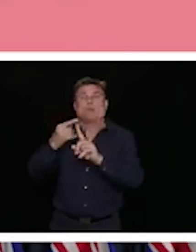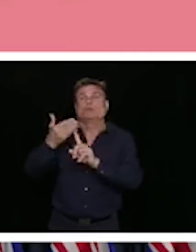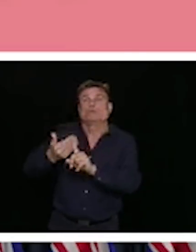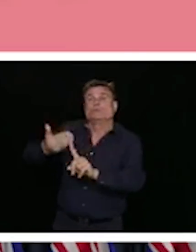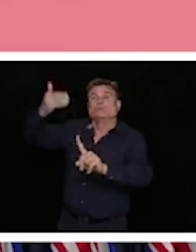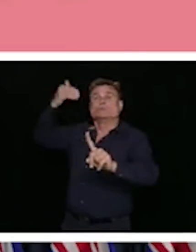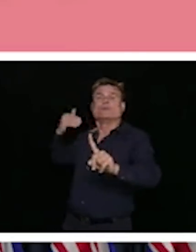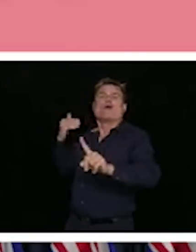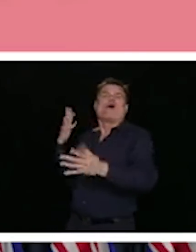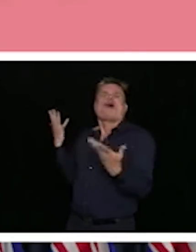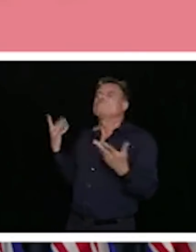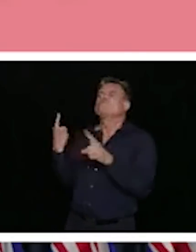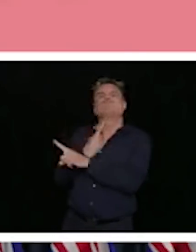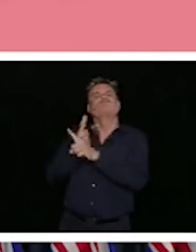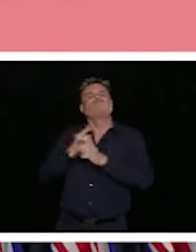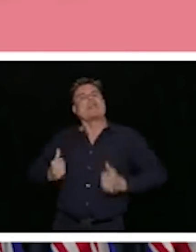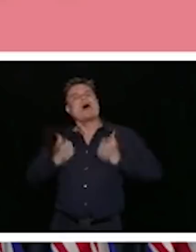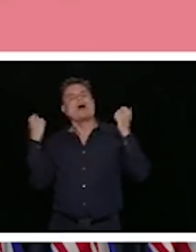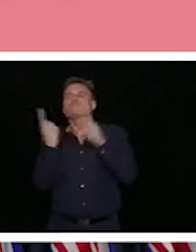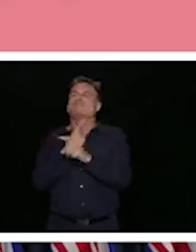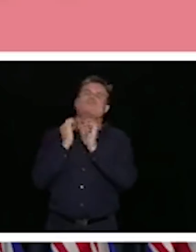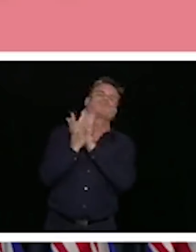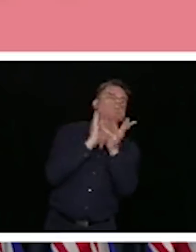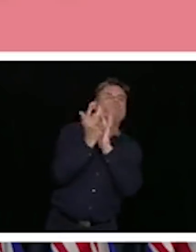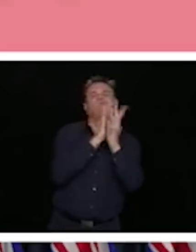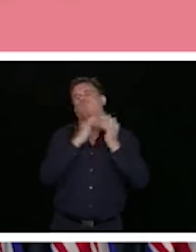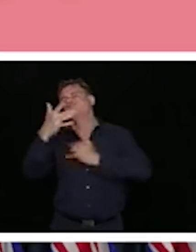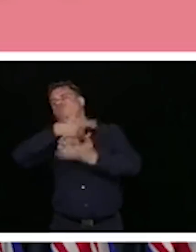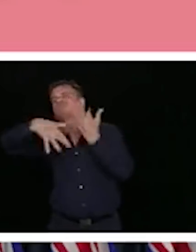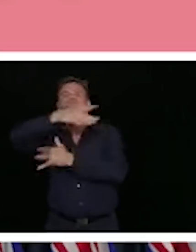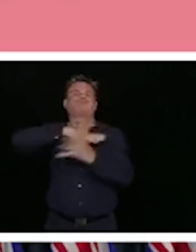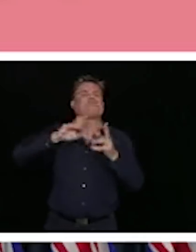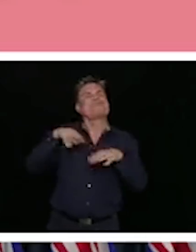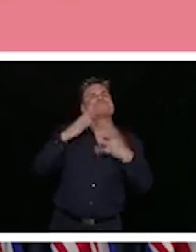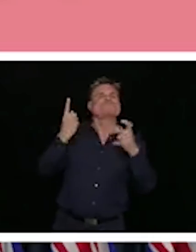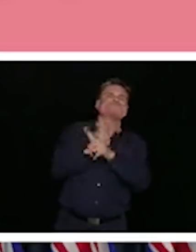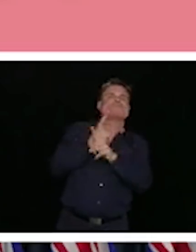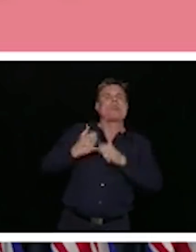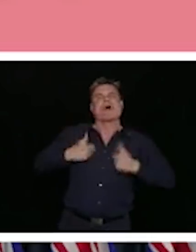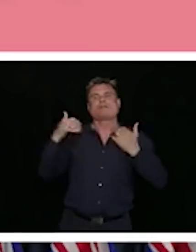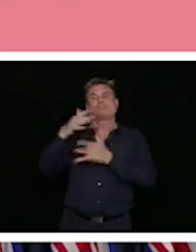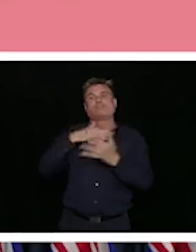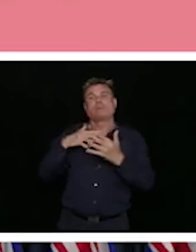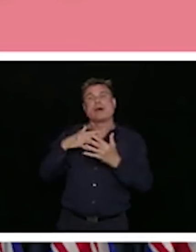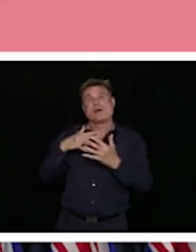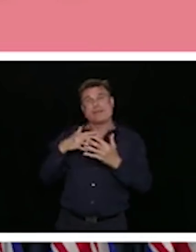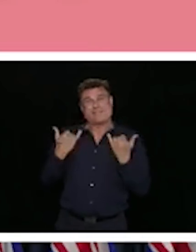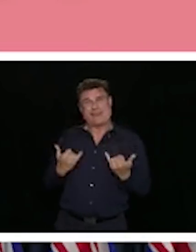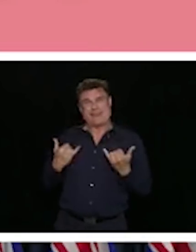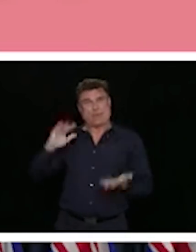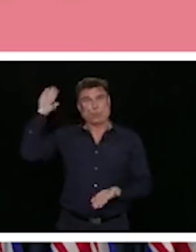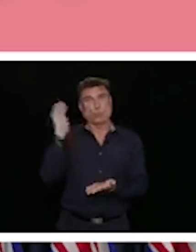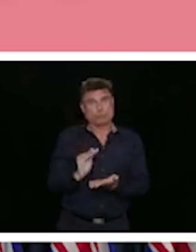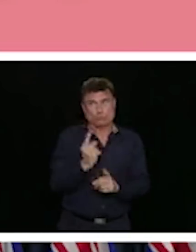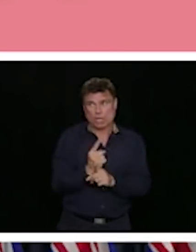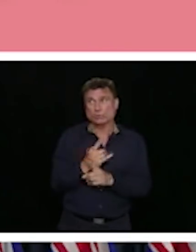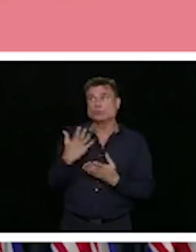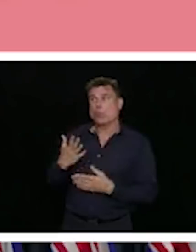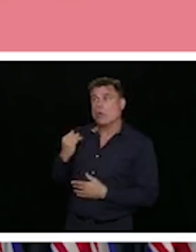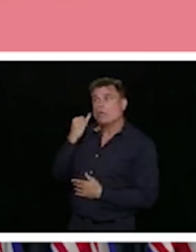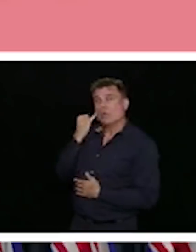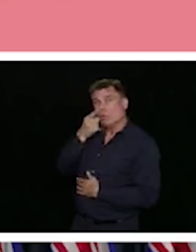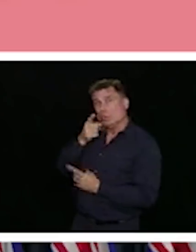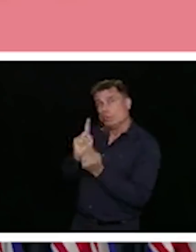that we run the risk of having a rapid rebound in new cases. We are starting to see an